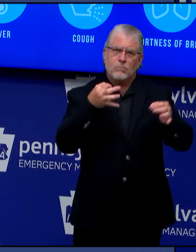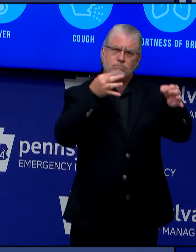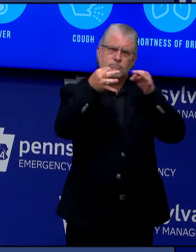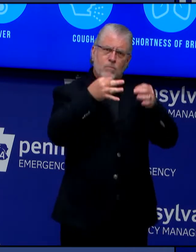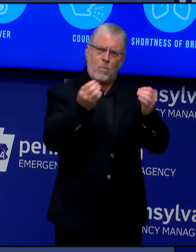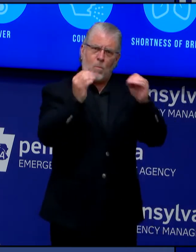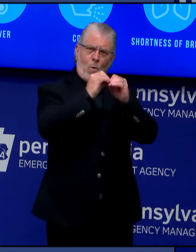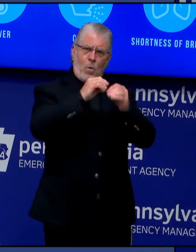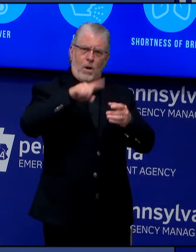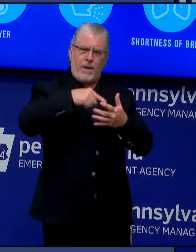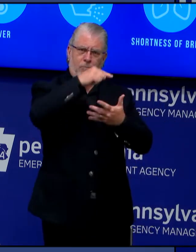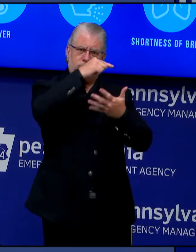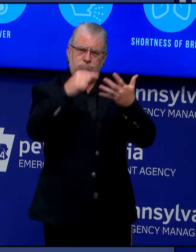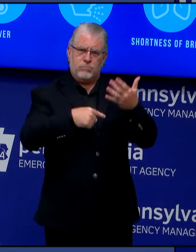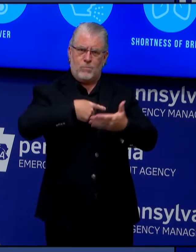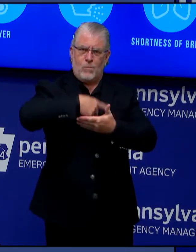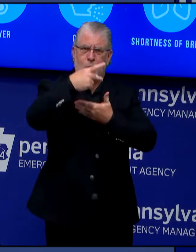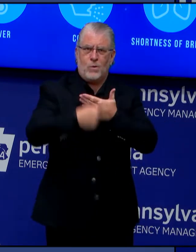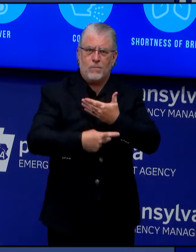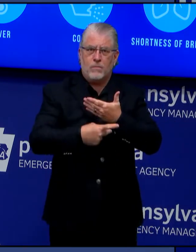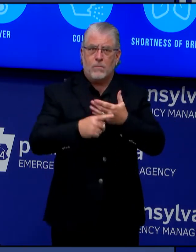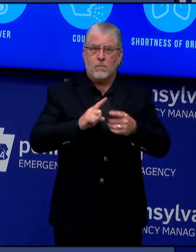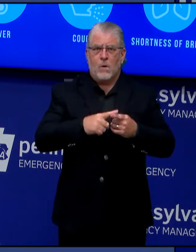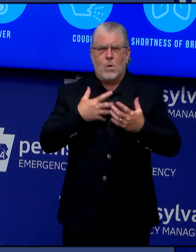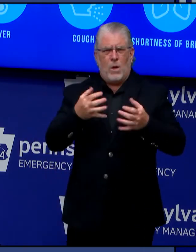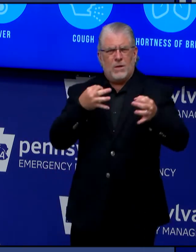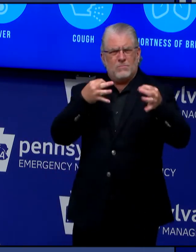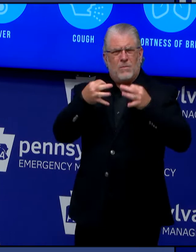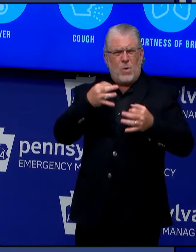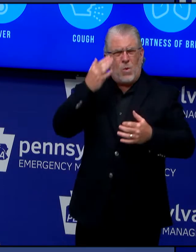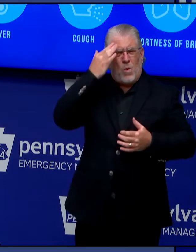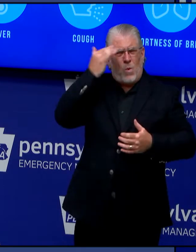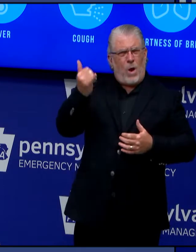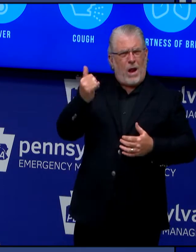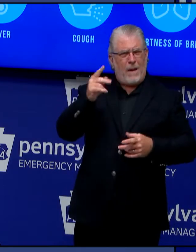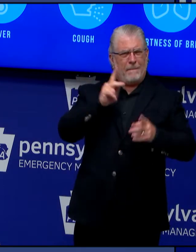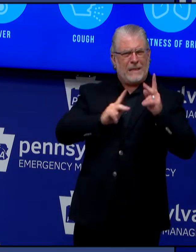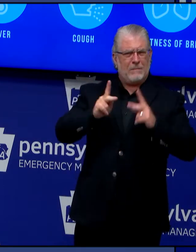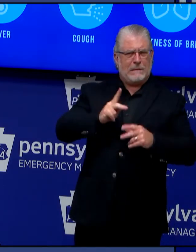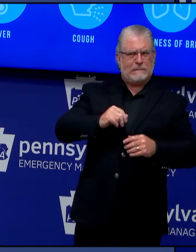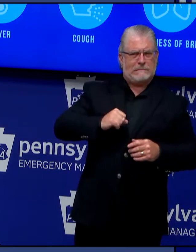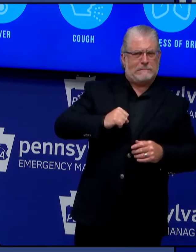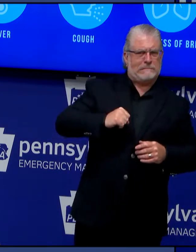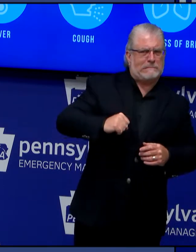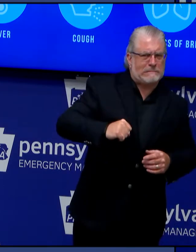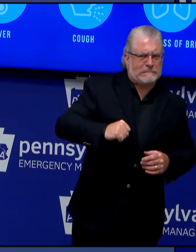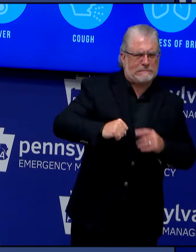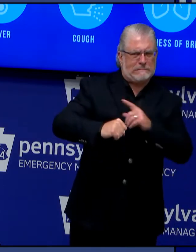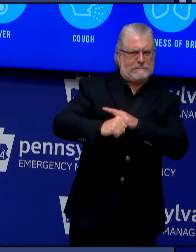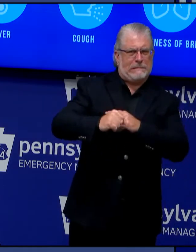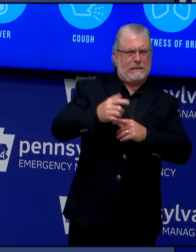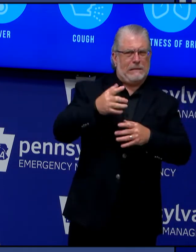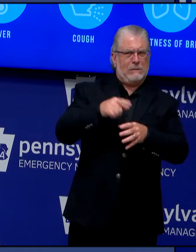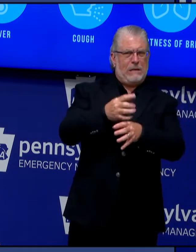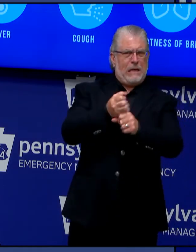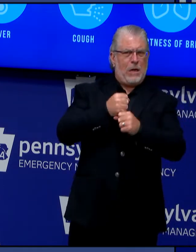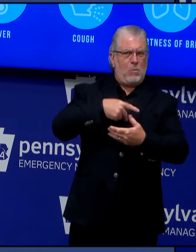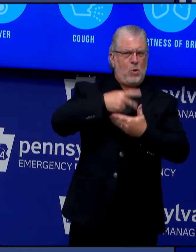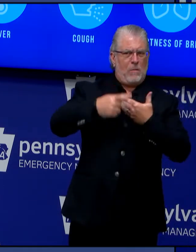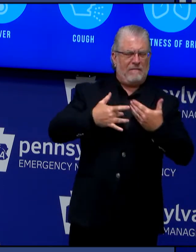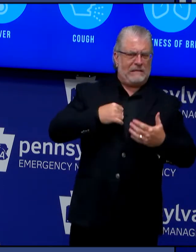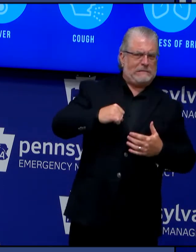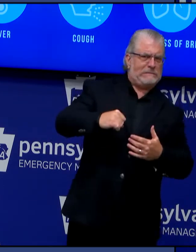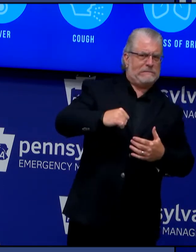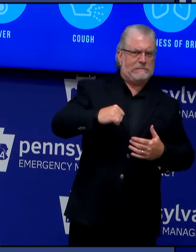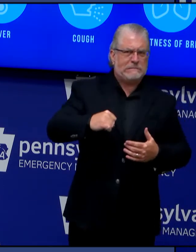barriers preventing people from accessing these critical resources, stigma. Until just a few years ago,